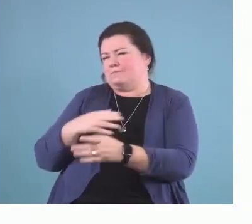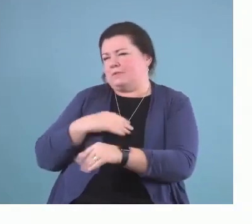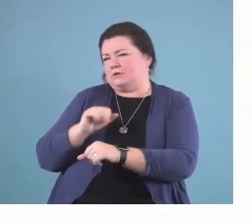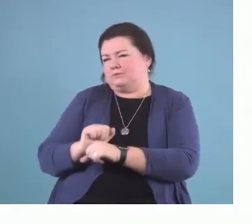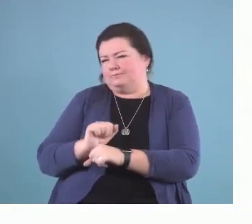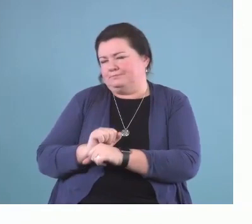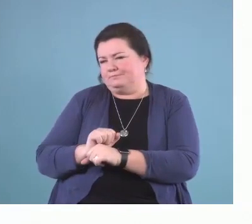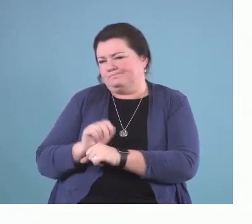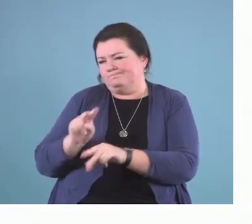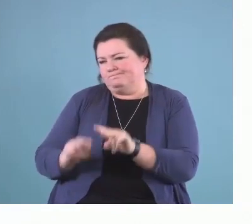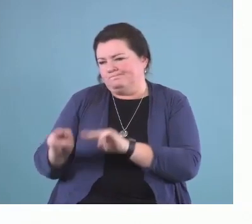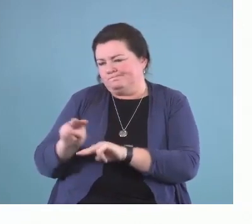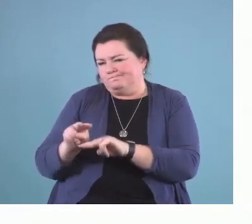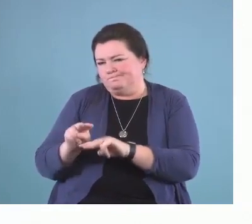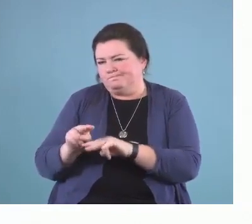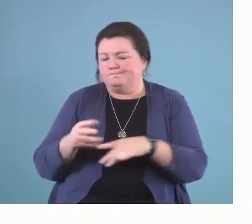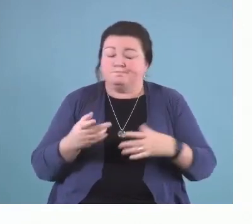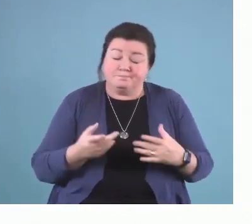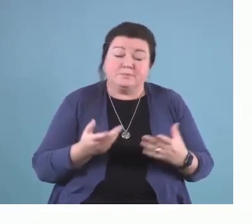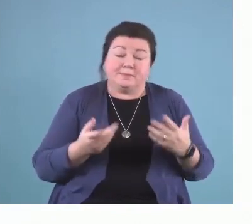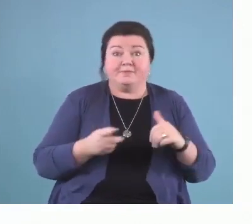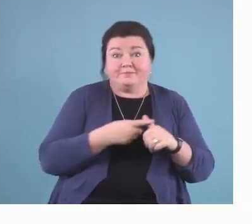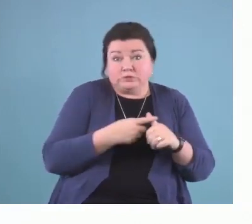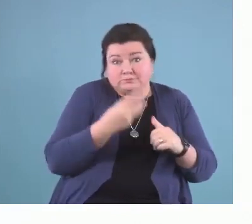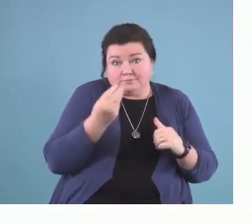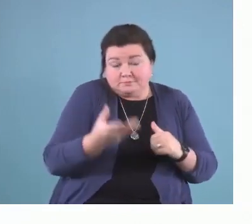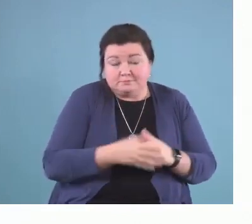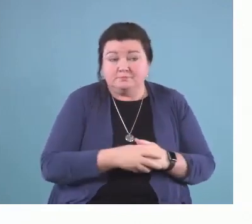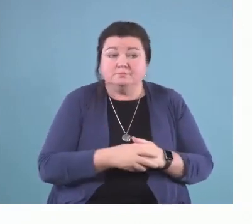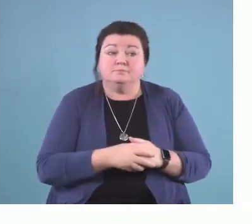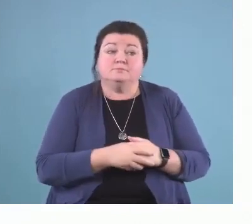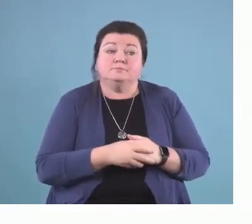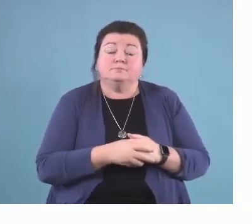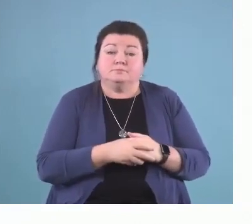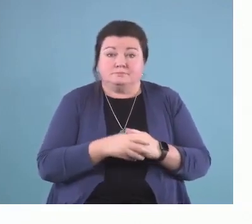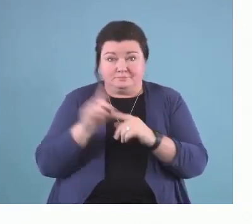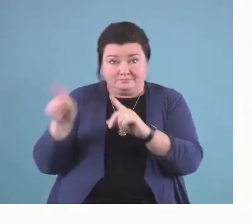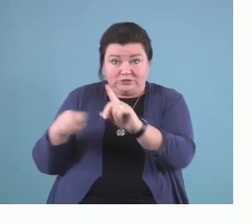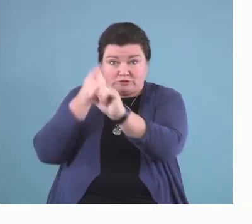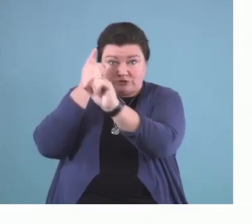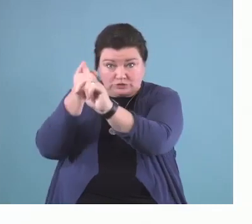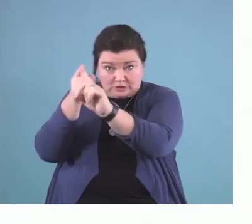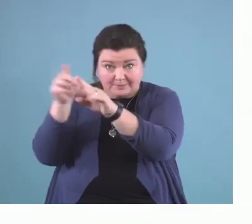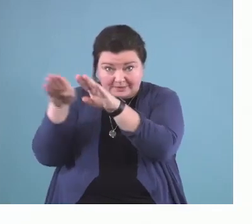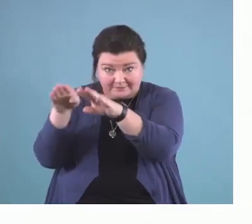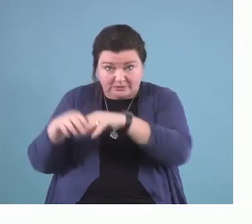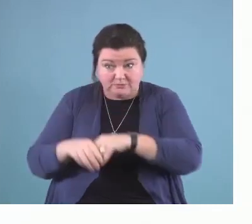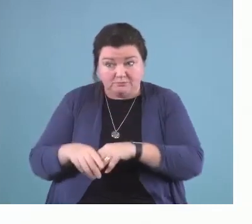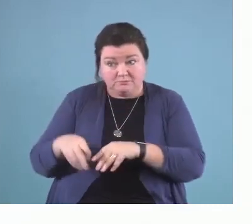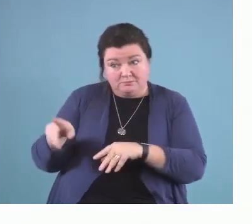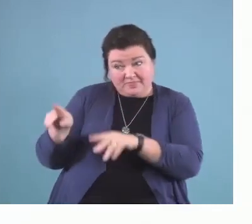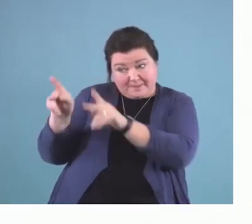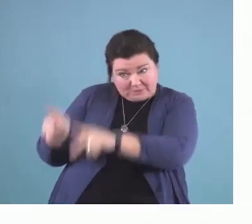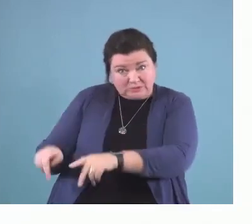So, you would, you know, you apply it by first saying, you know, is the target behavior, is it something they're capable of?